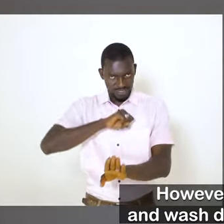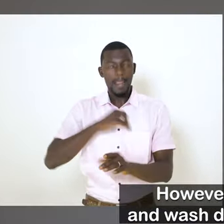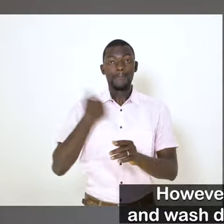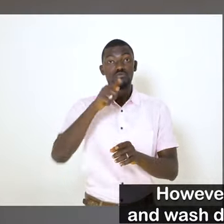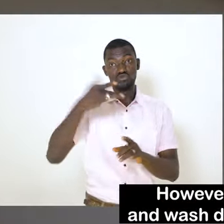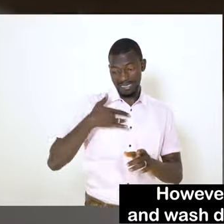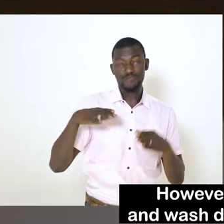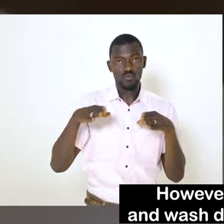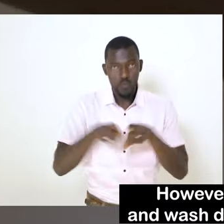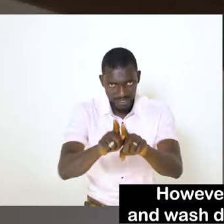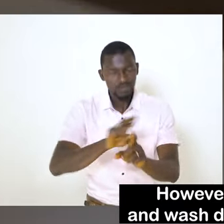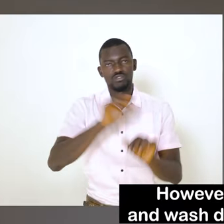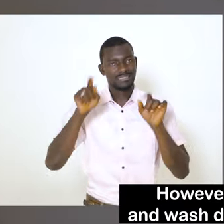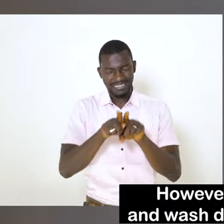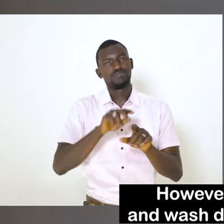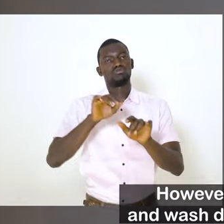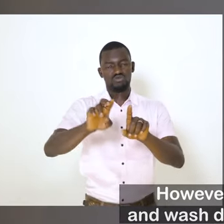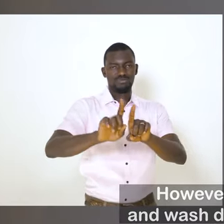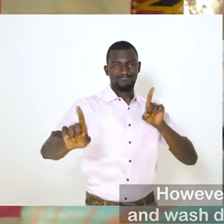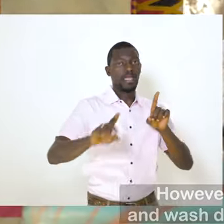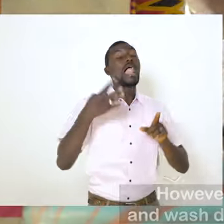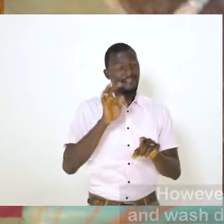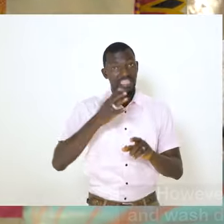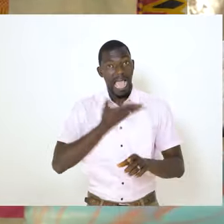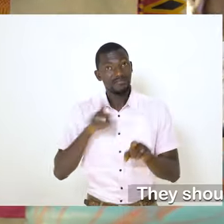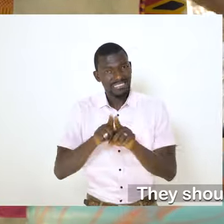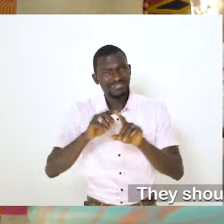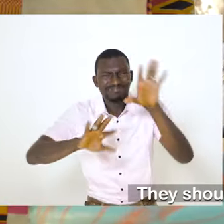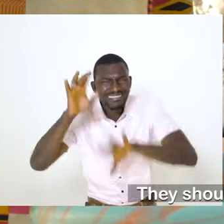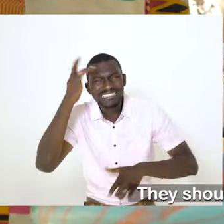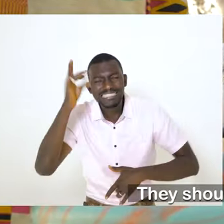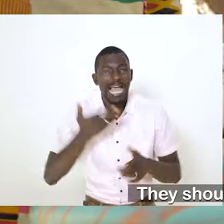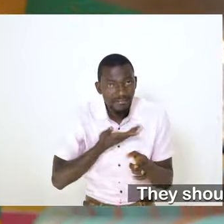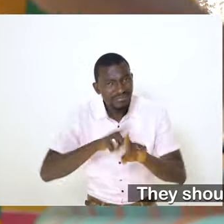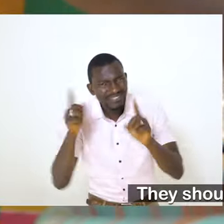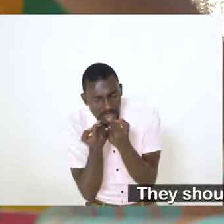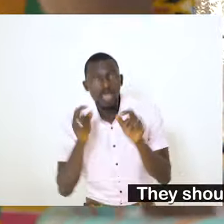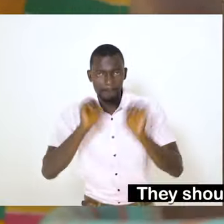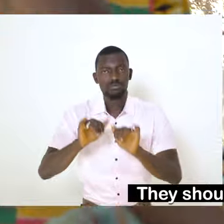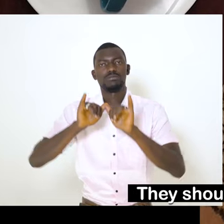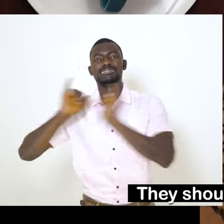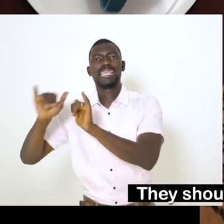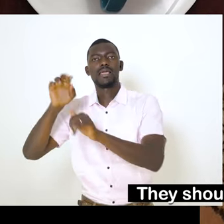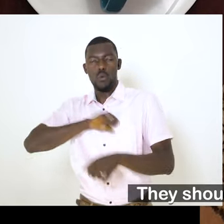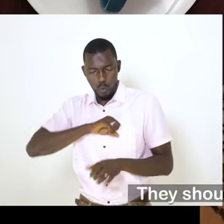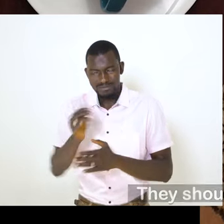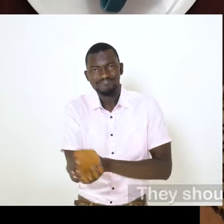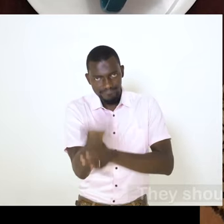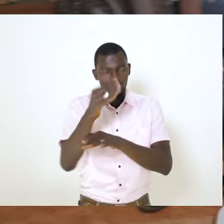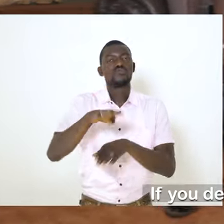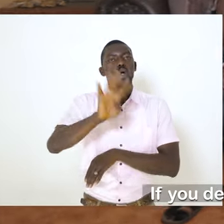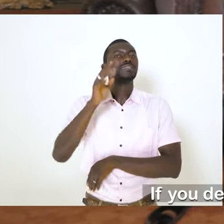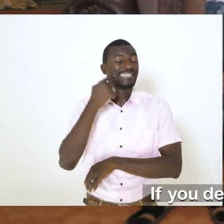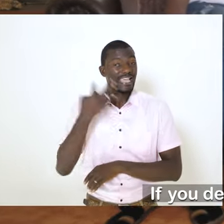contact with you and wash door handles or anything else you touch with soapy water. They should also use different bowls, spoons and towels from